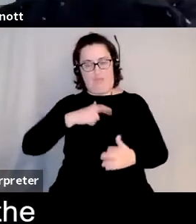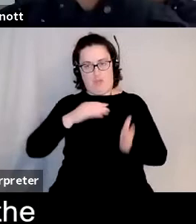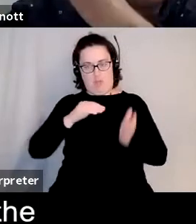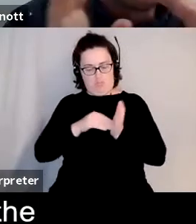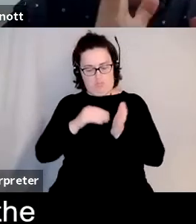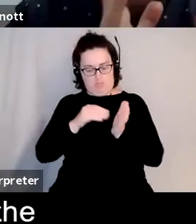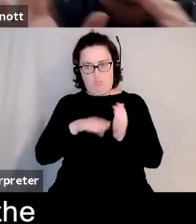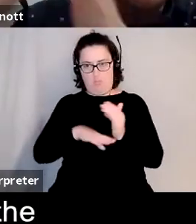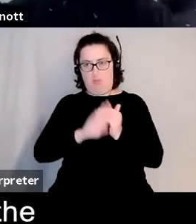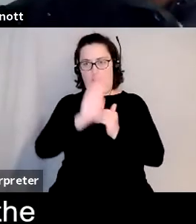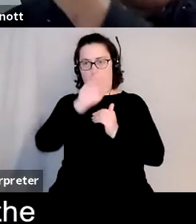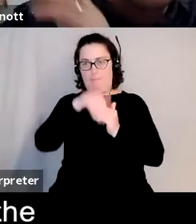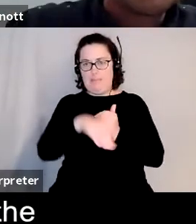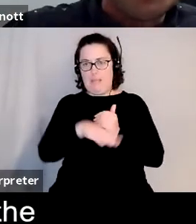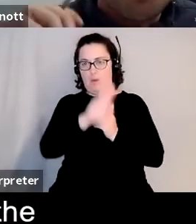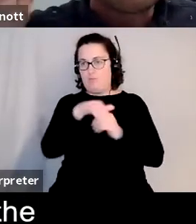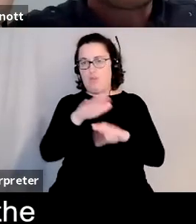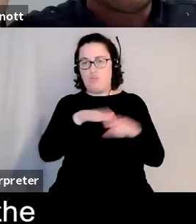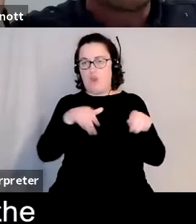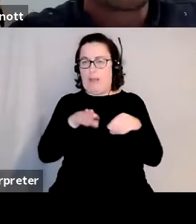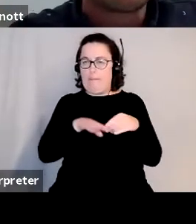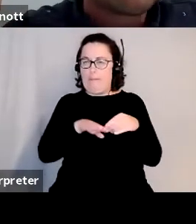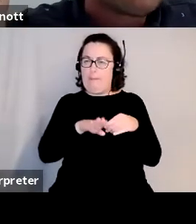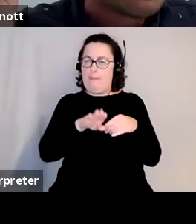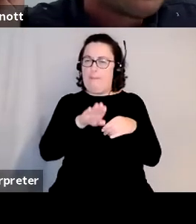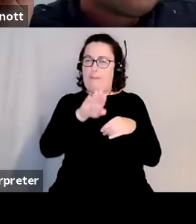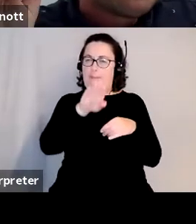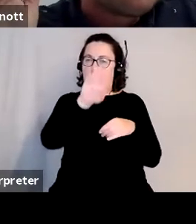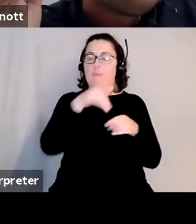there's not this crescendo to the positive